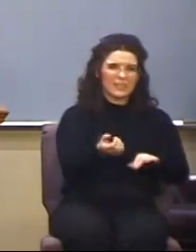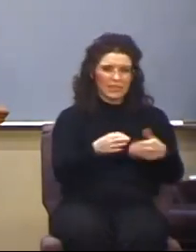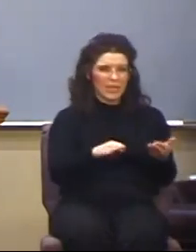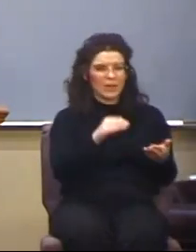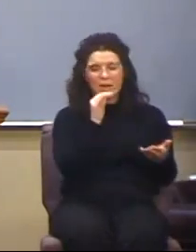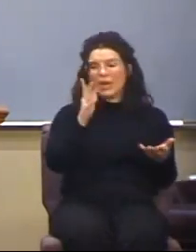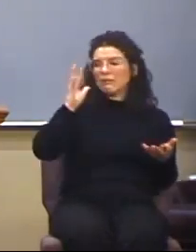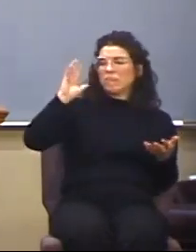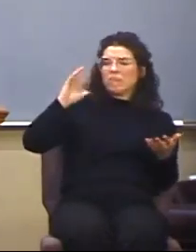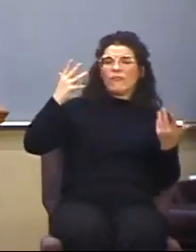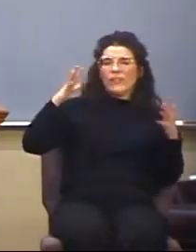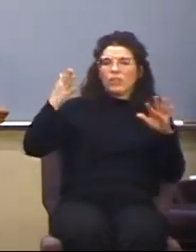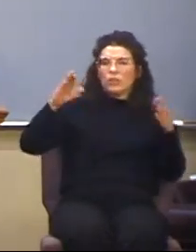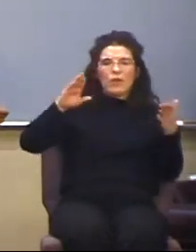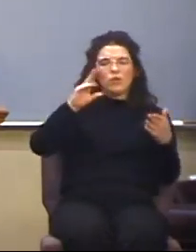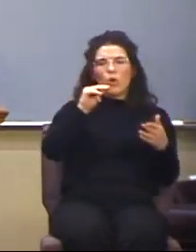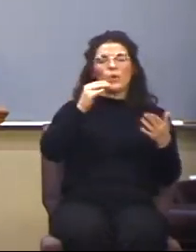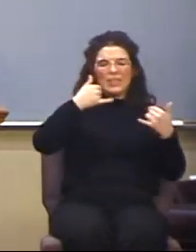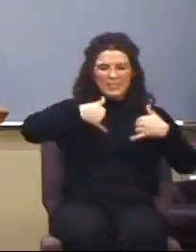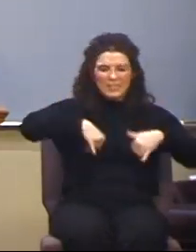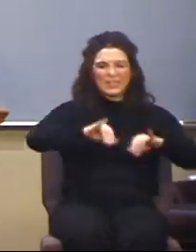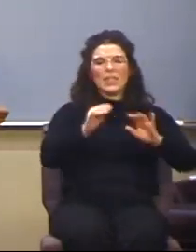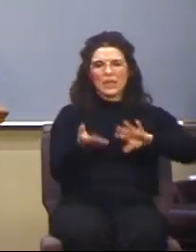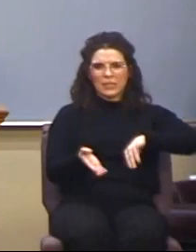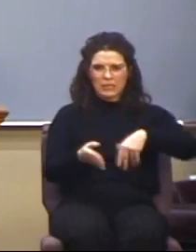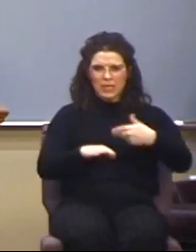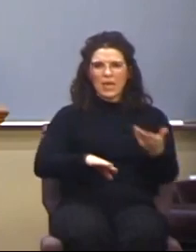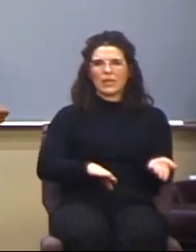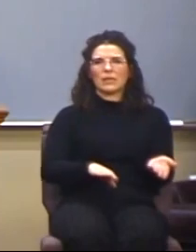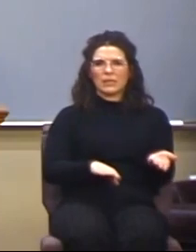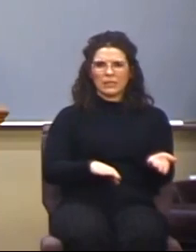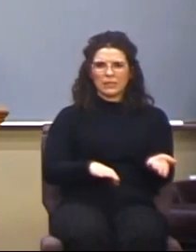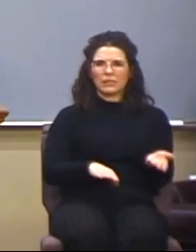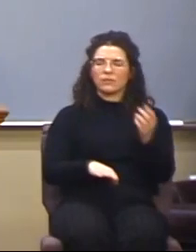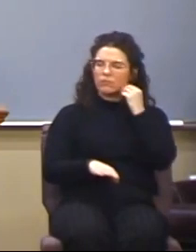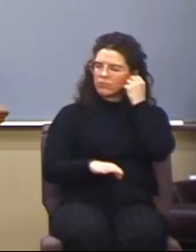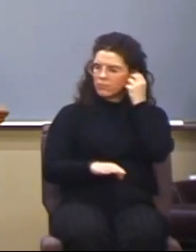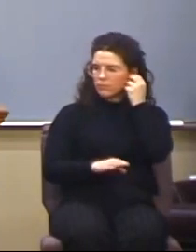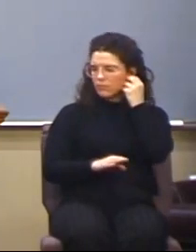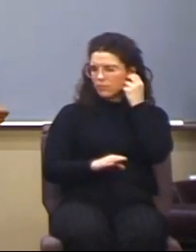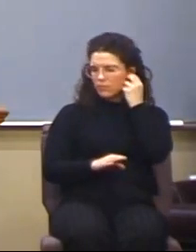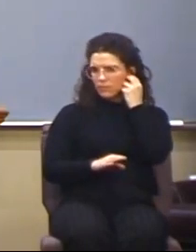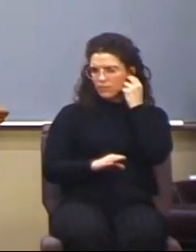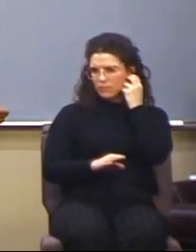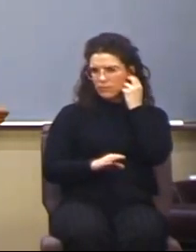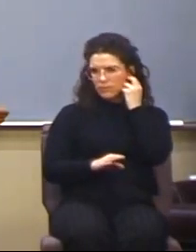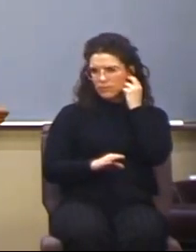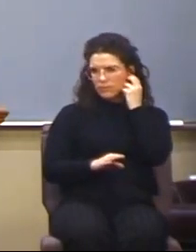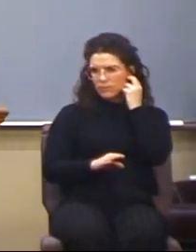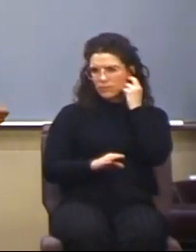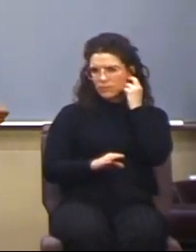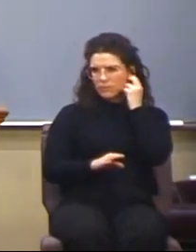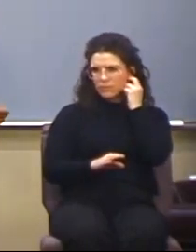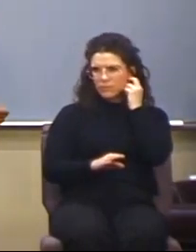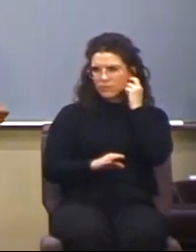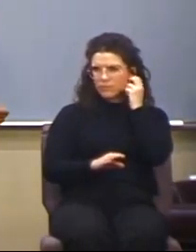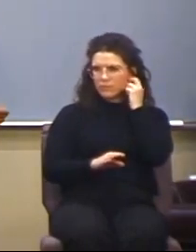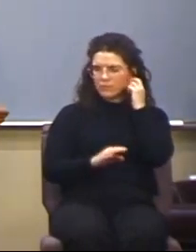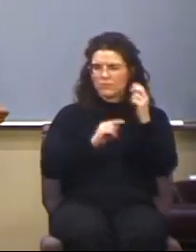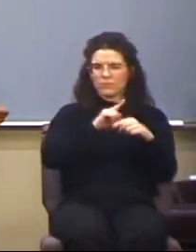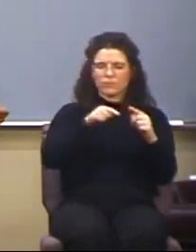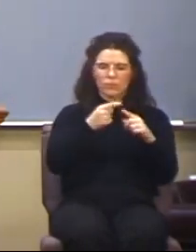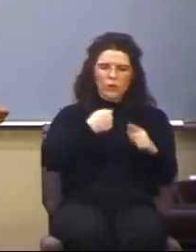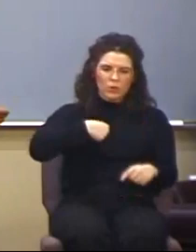not has died, past tense, he is still dead. So, when we kind of understand